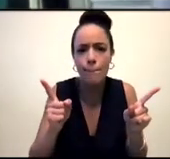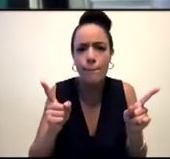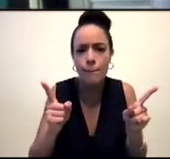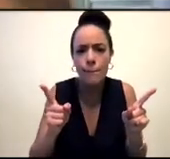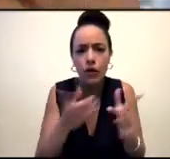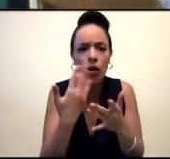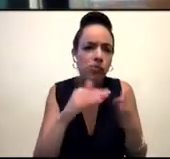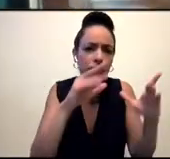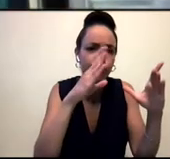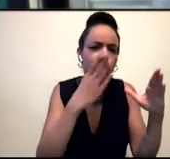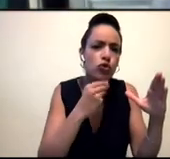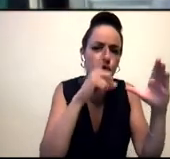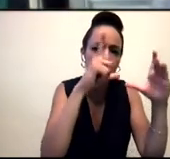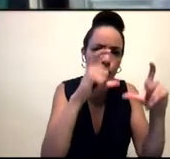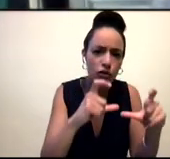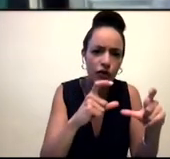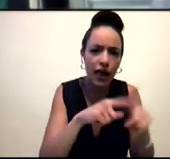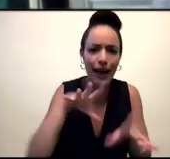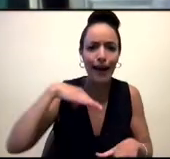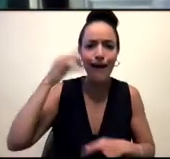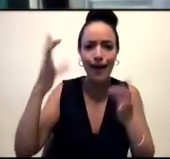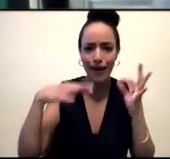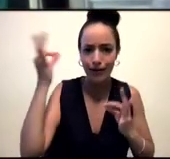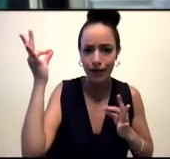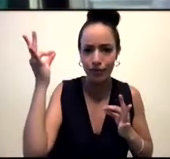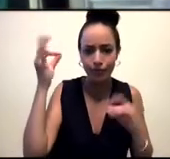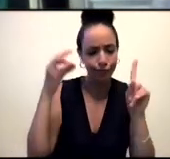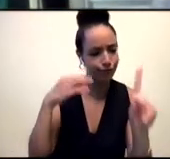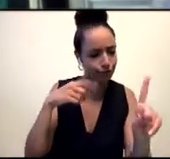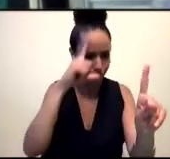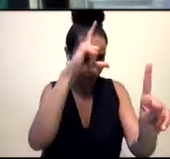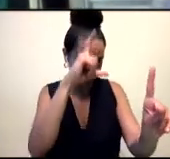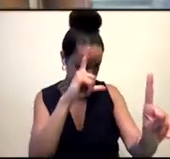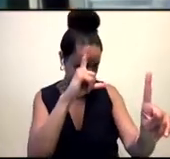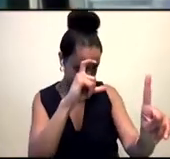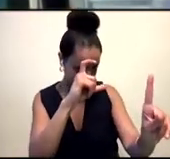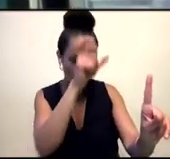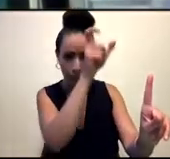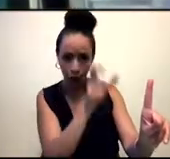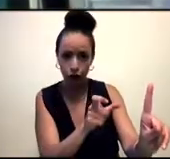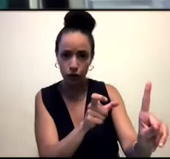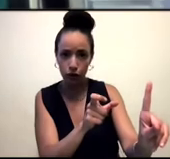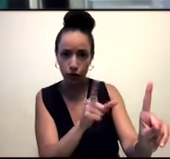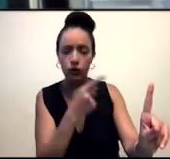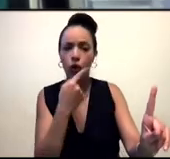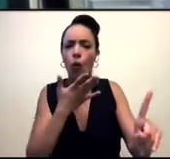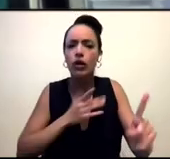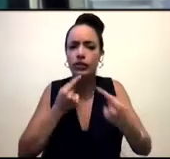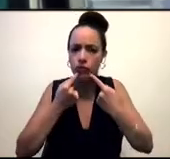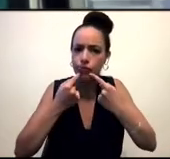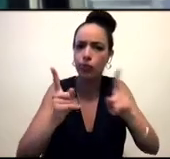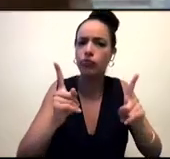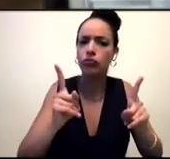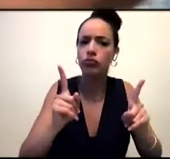photography and naked photography and talking about people's bodies, their own relationship with their bodies, wanting to break a silence around that, right?